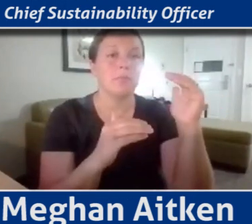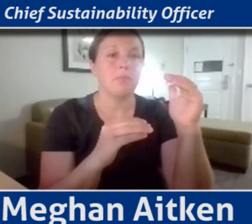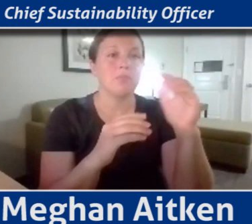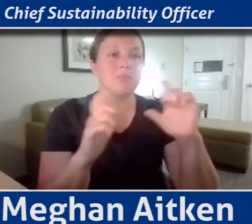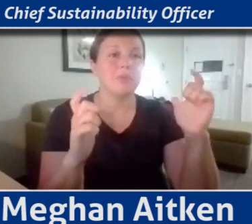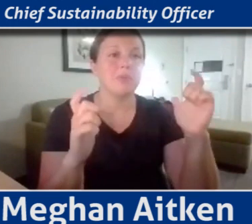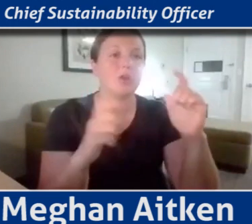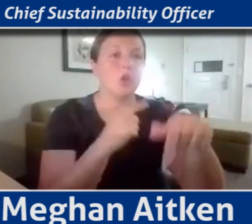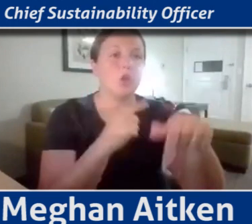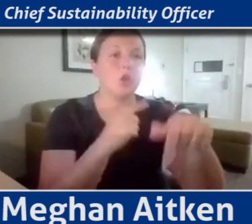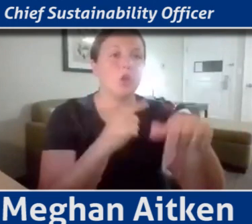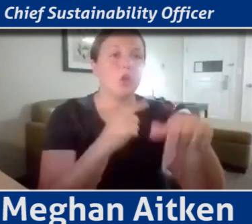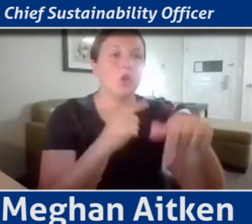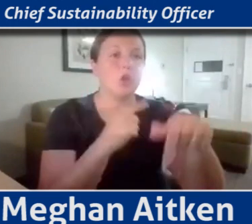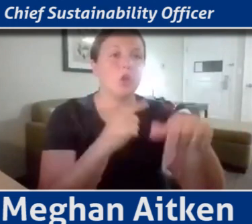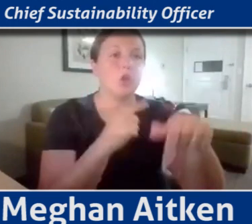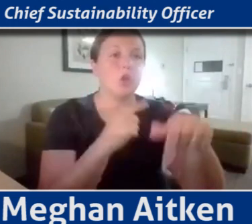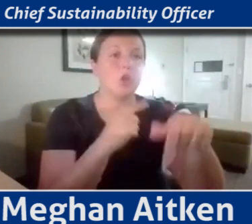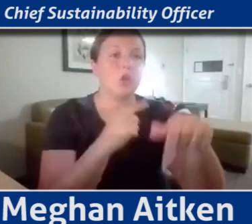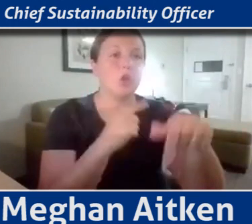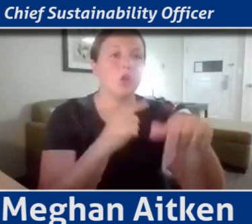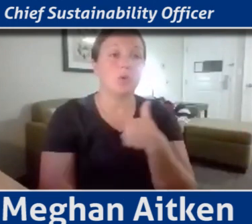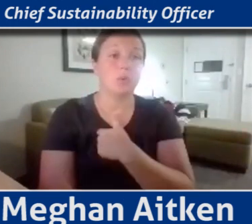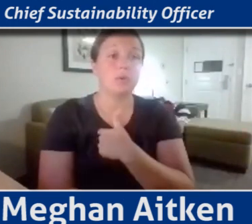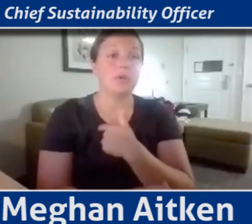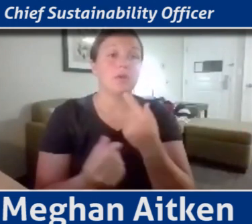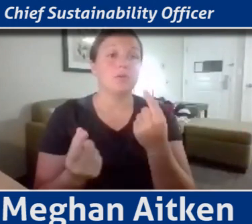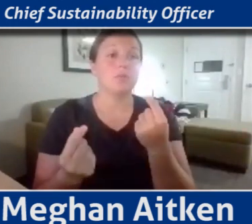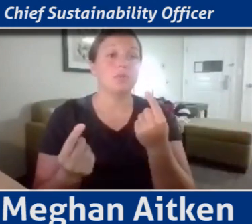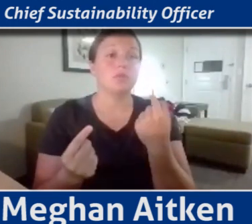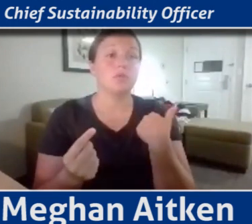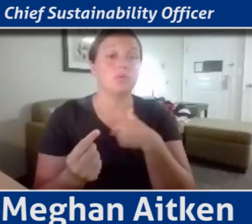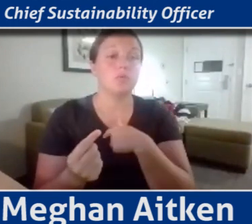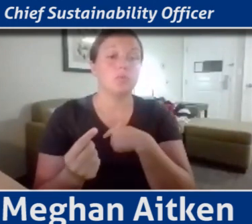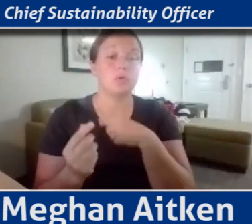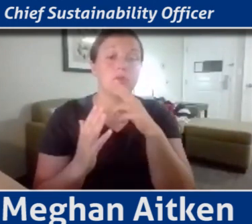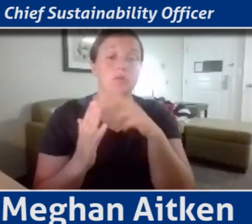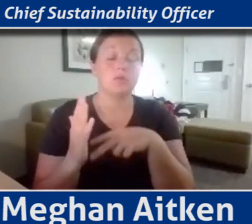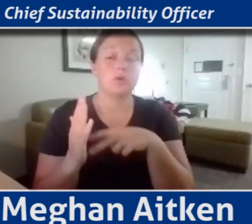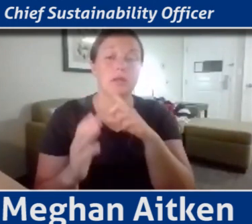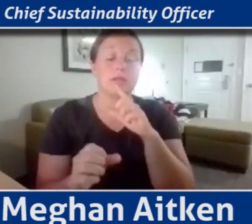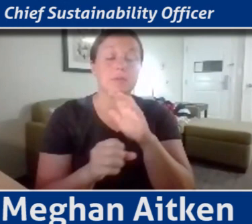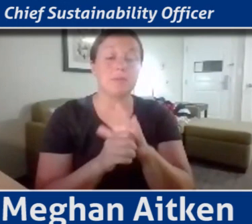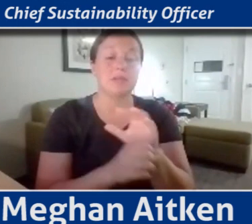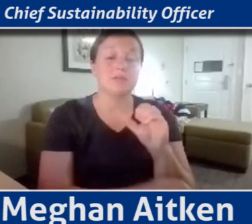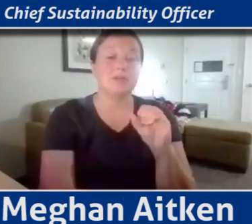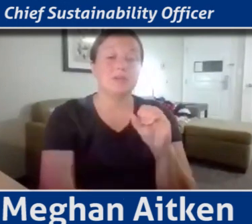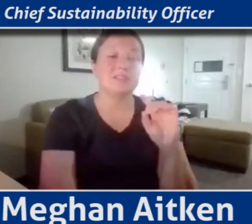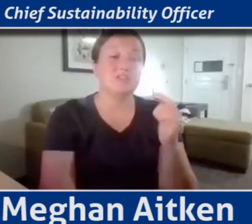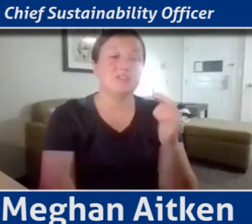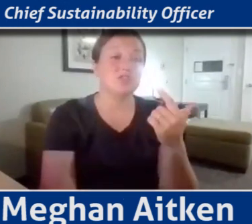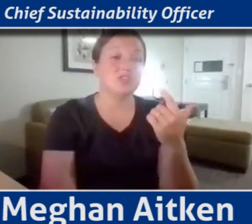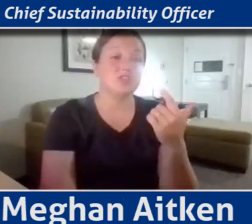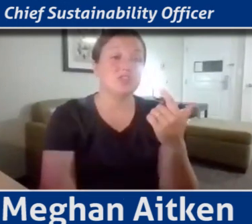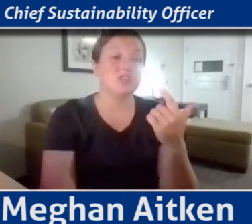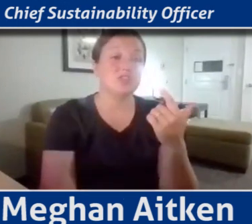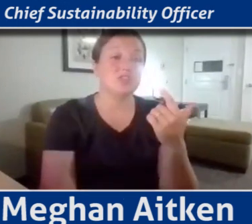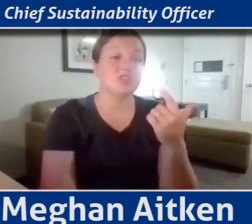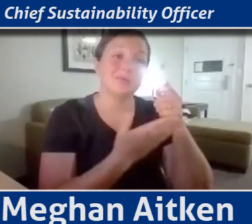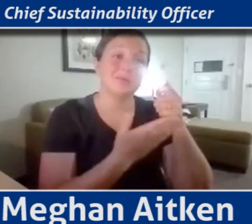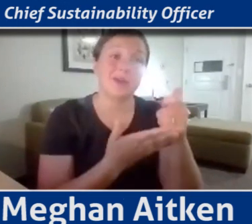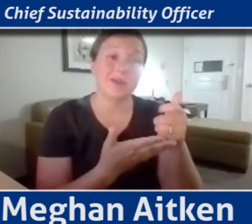what we looked at was kind of on the heels of committing to the SDGs. We're going to need some capacity to help, uh, us